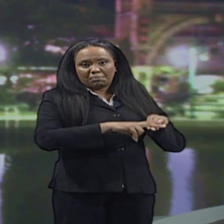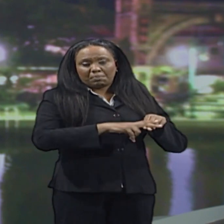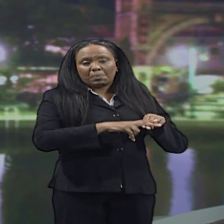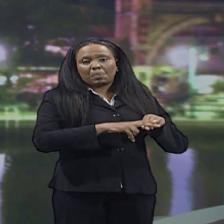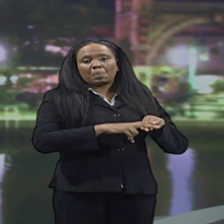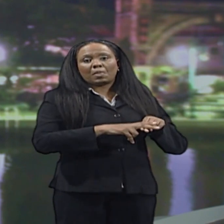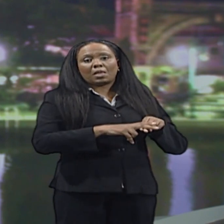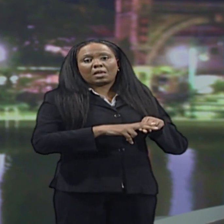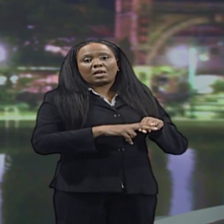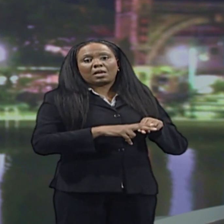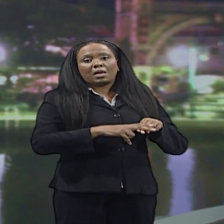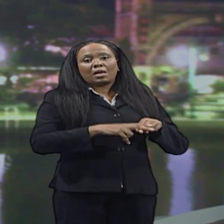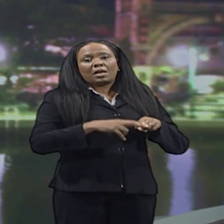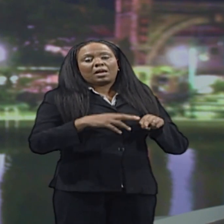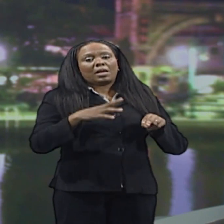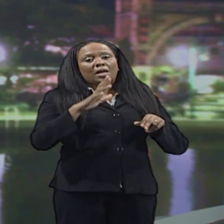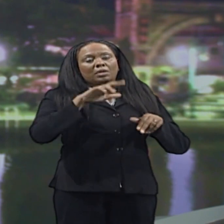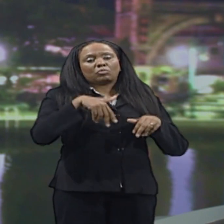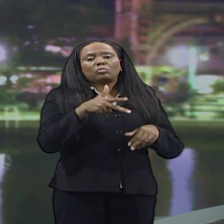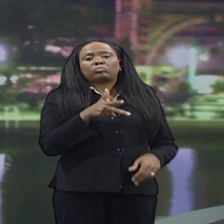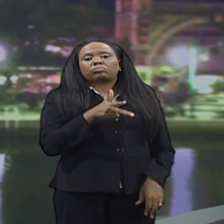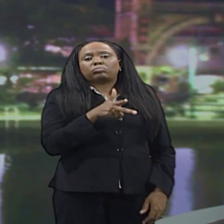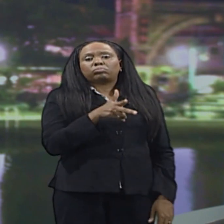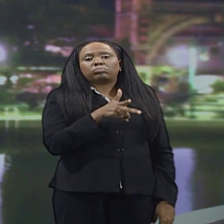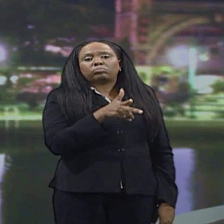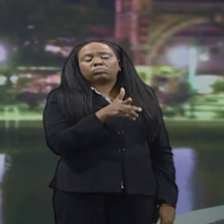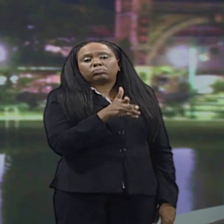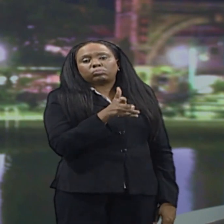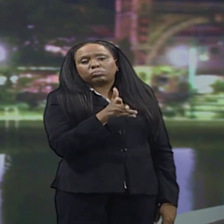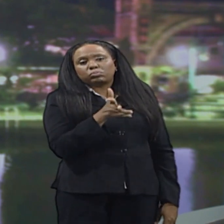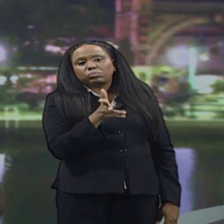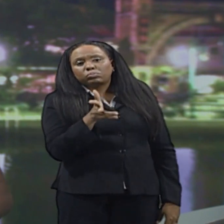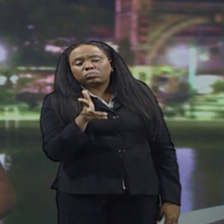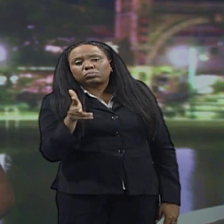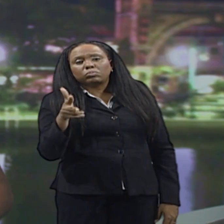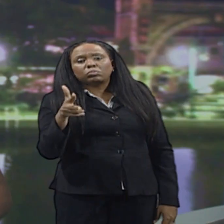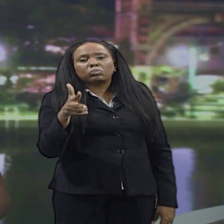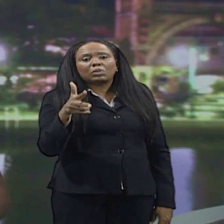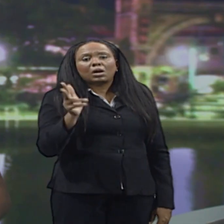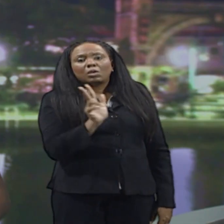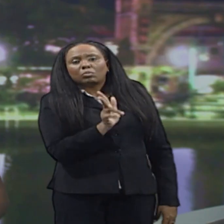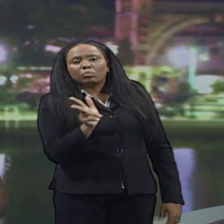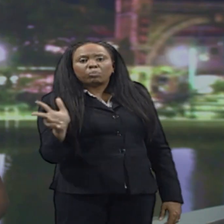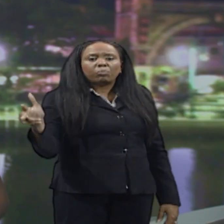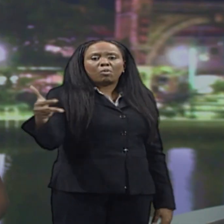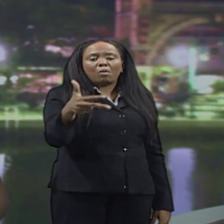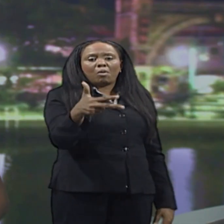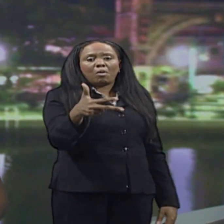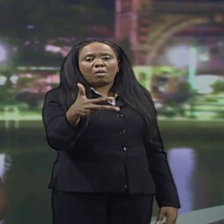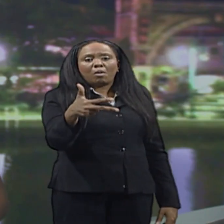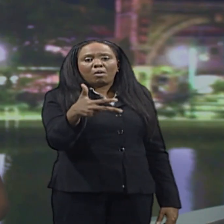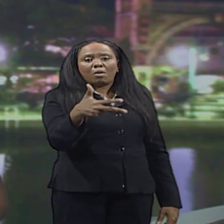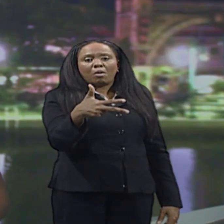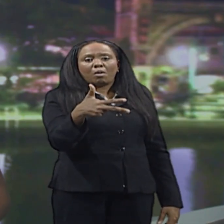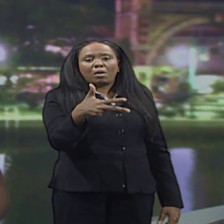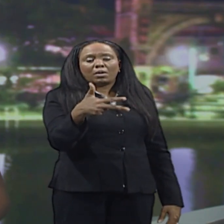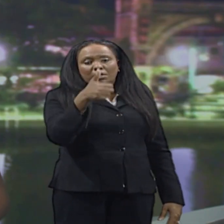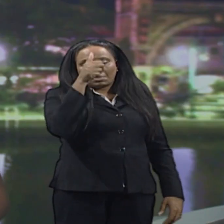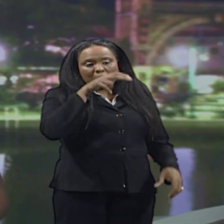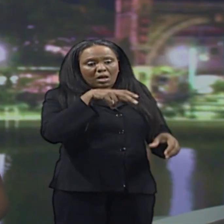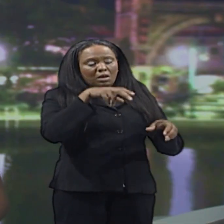side of the truck when the motorcade was on its return route to the constituency office, traveling along Farm Road to Ellerton.